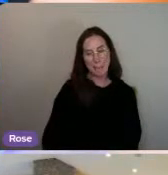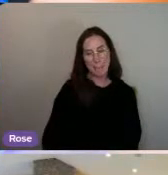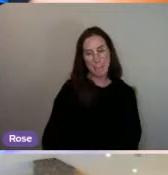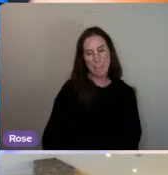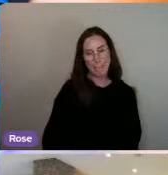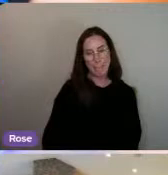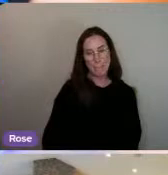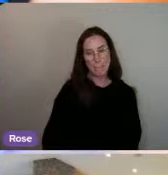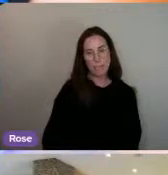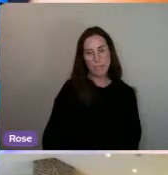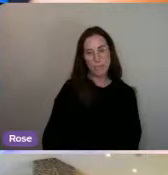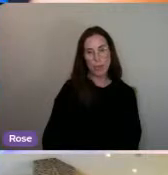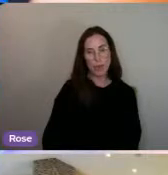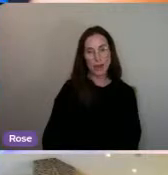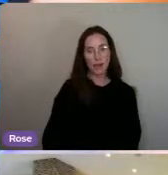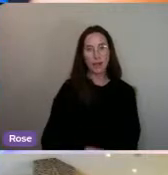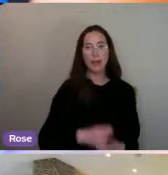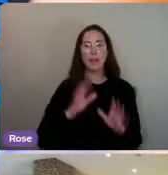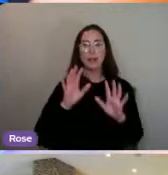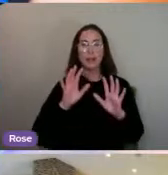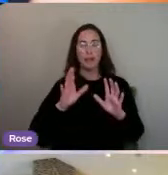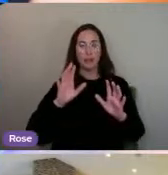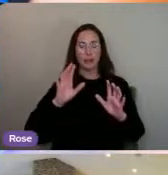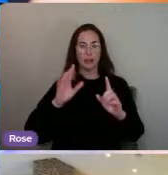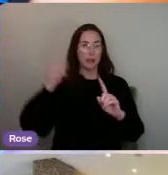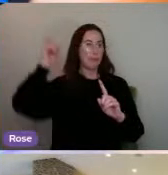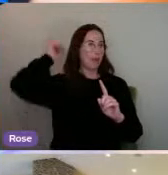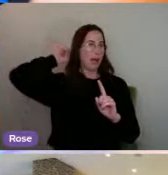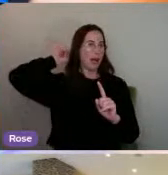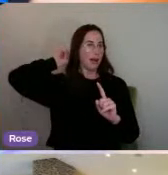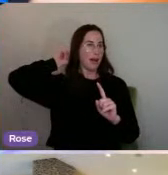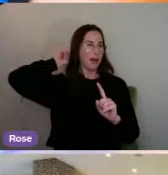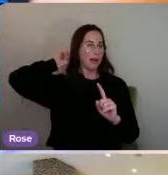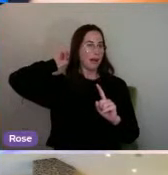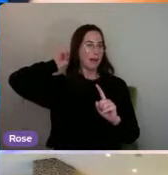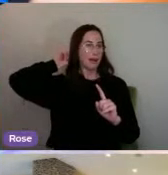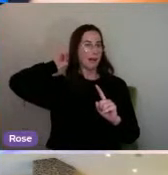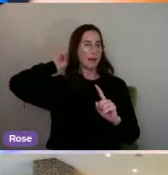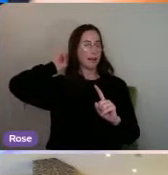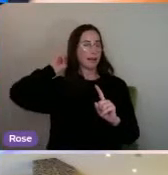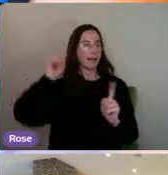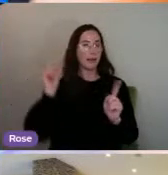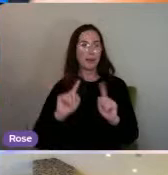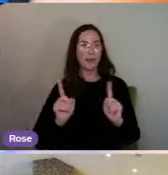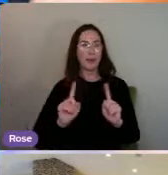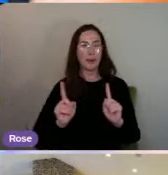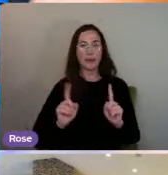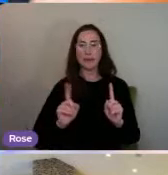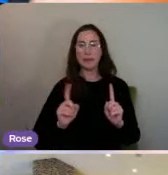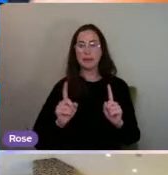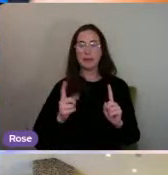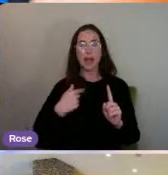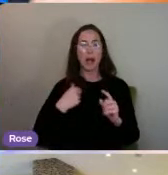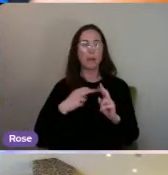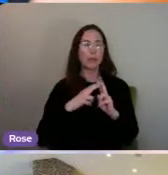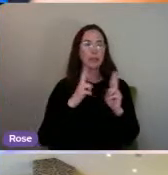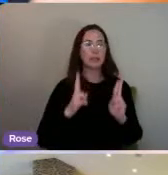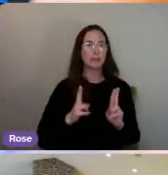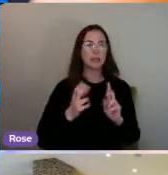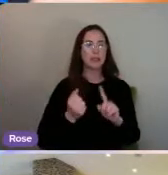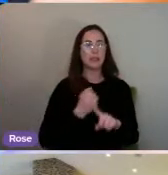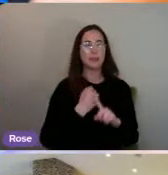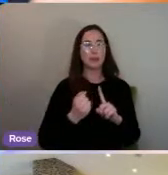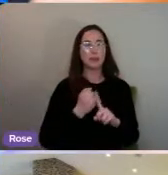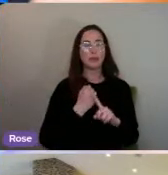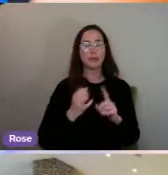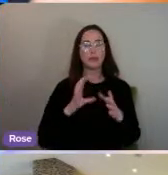And going further towards the back of the brain, it's actually, I was in a domestic abuse relationship.